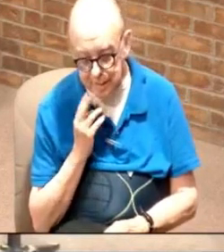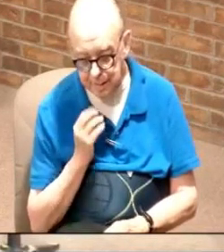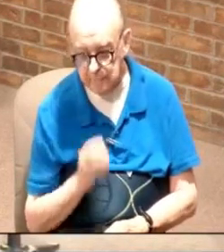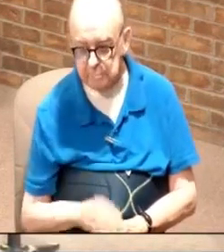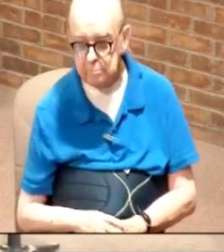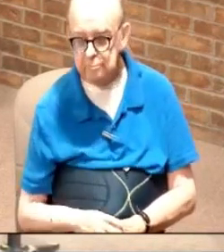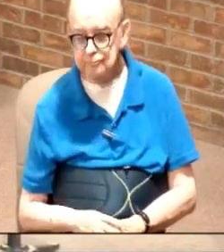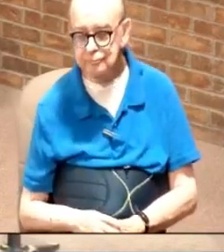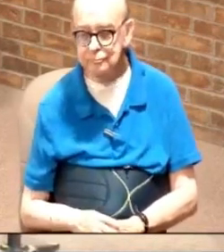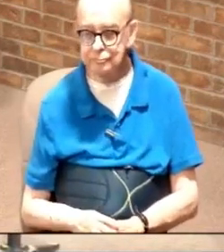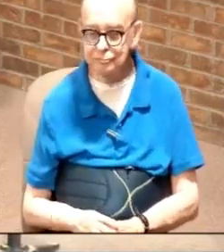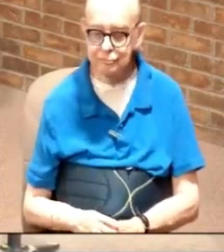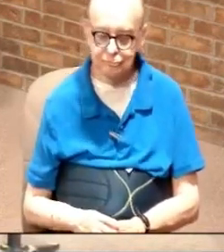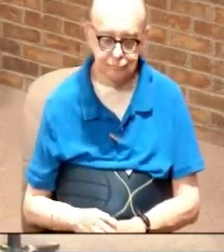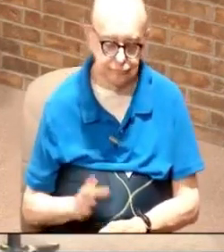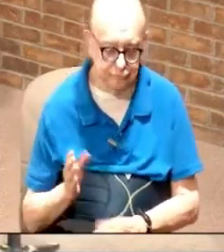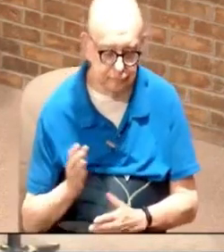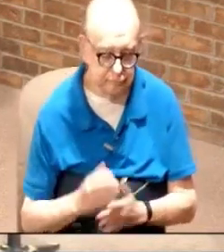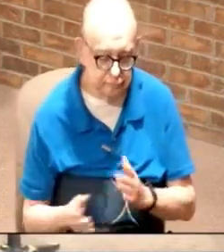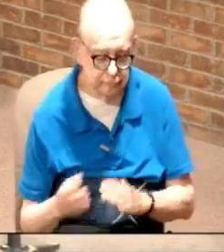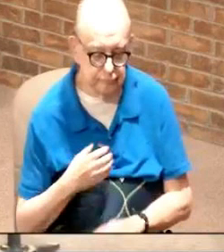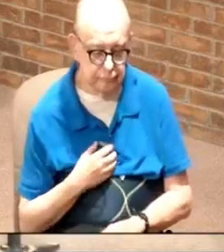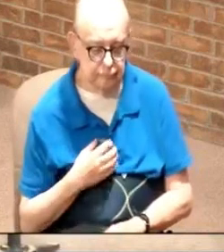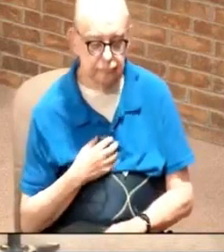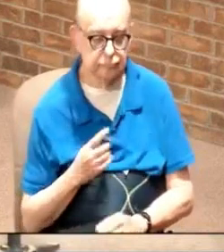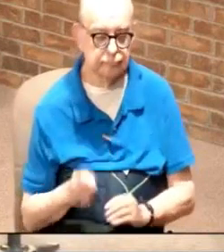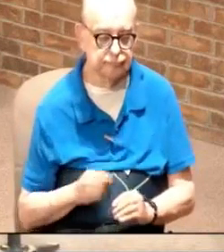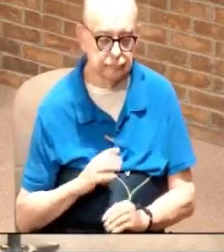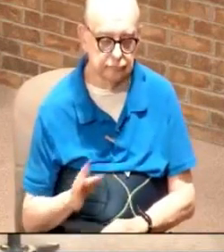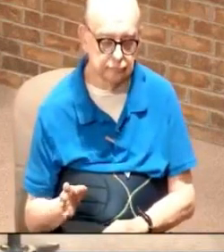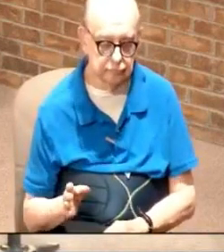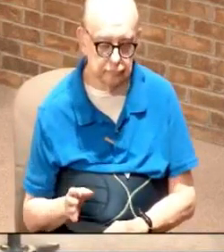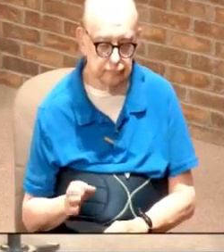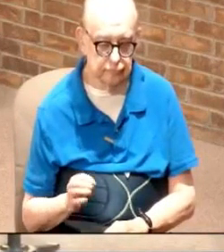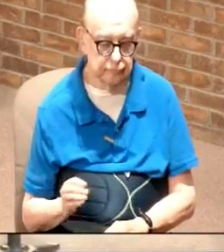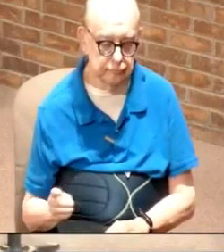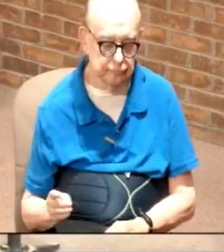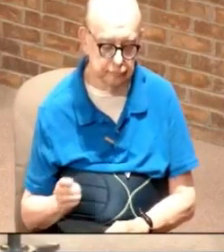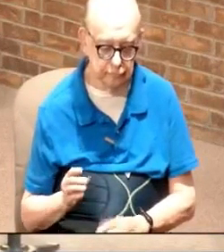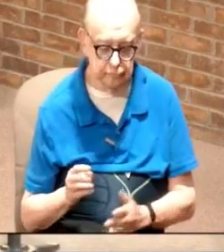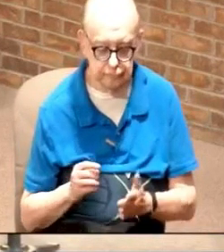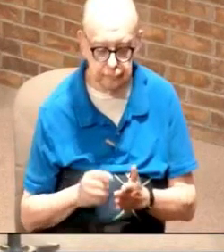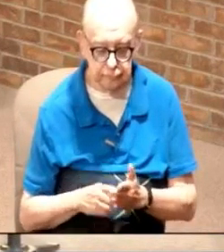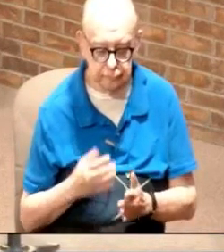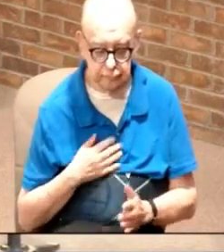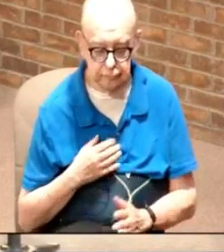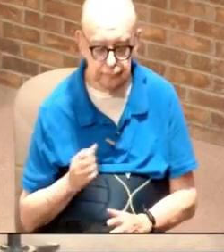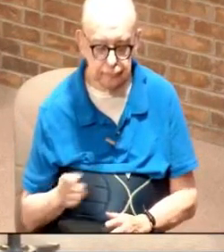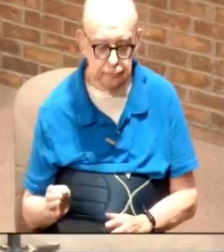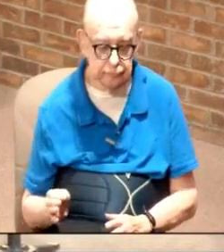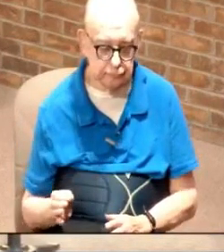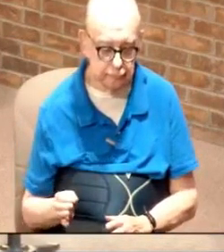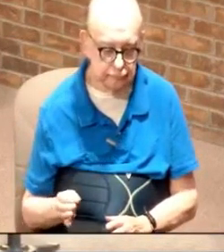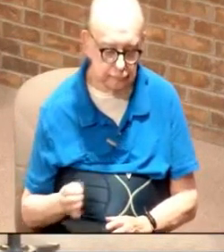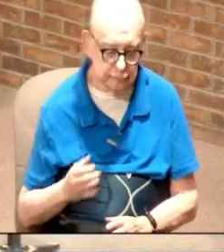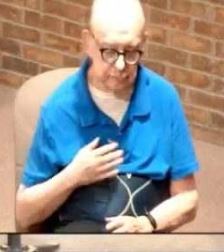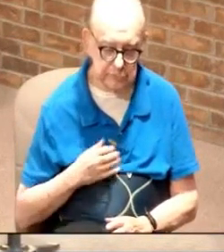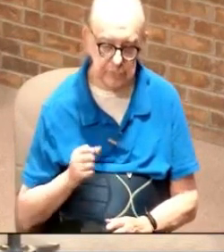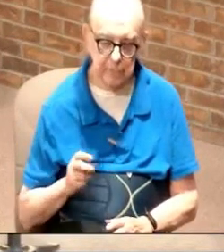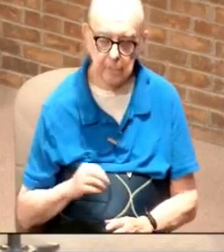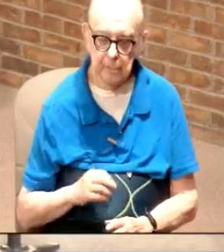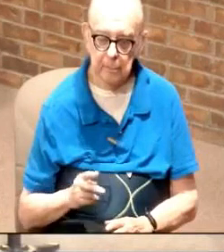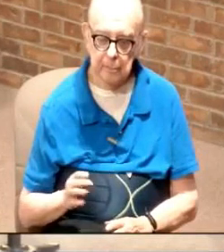some people complain about their food bill mine was my snack meal